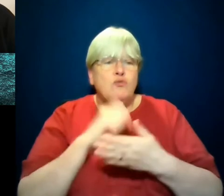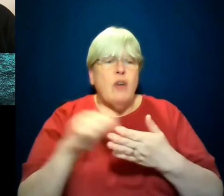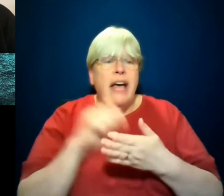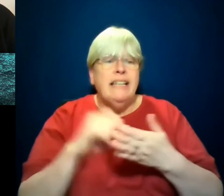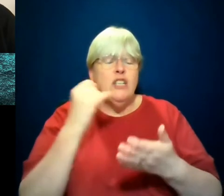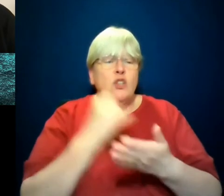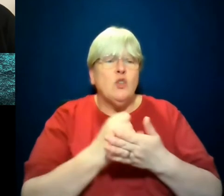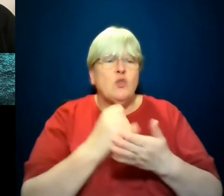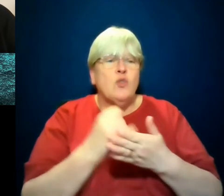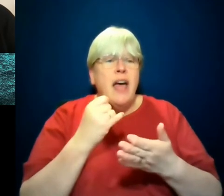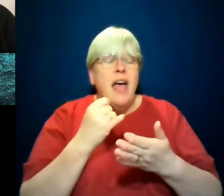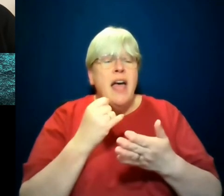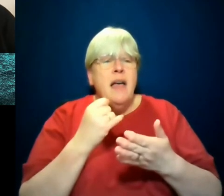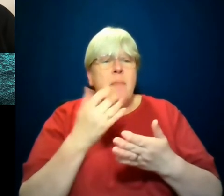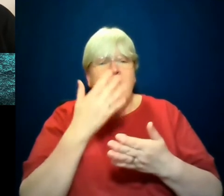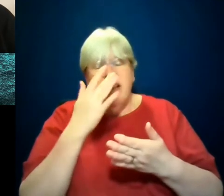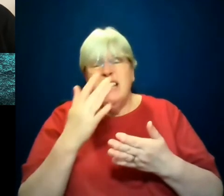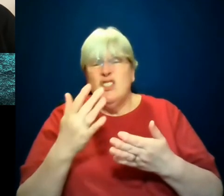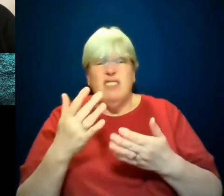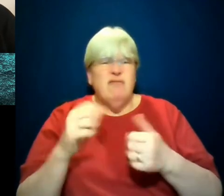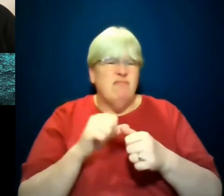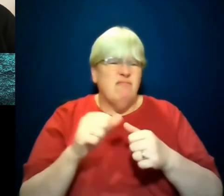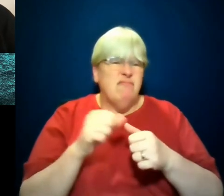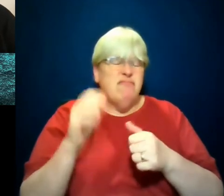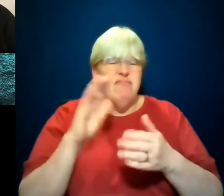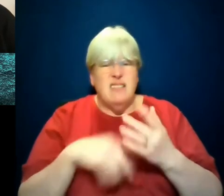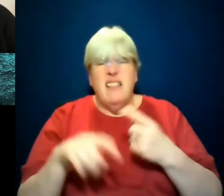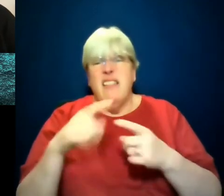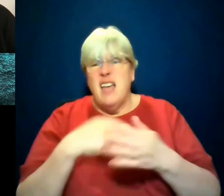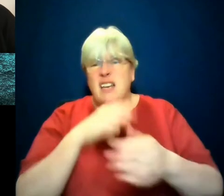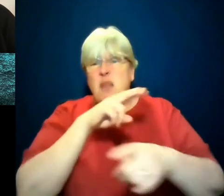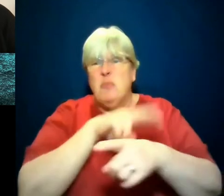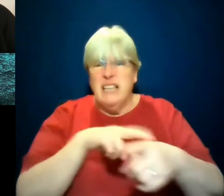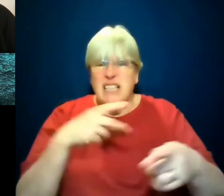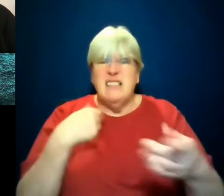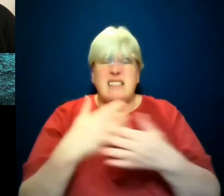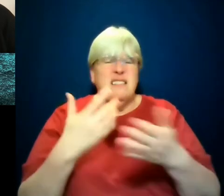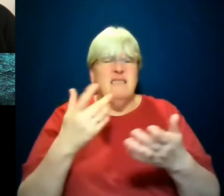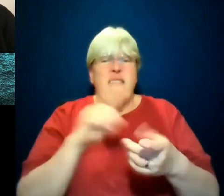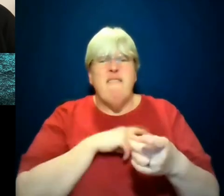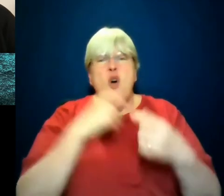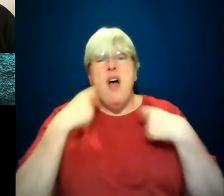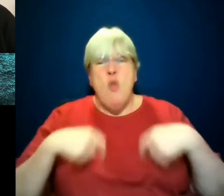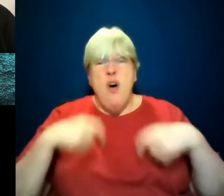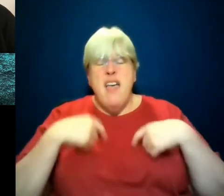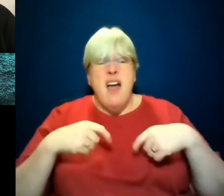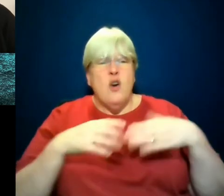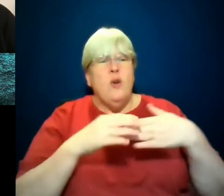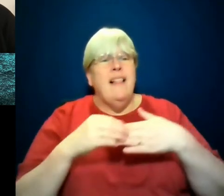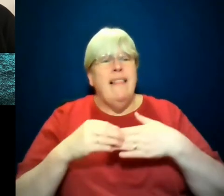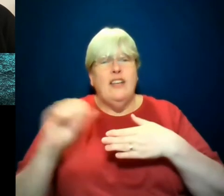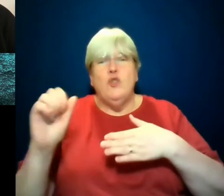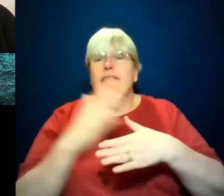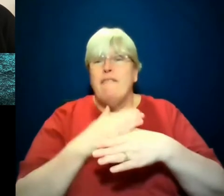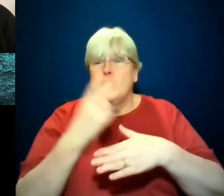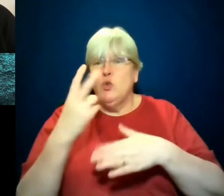writing a police procedural, a police guy. mean, you, know, the lawyer who, who kind of led your first two books and